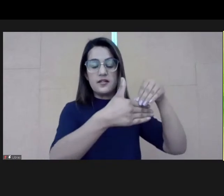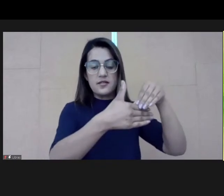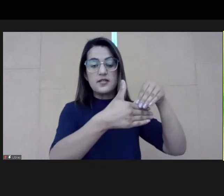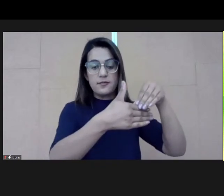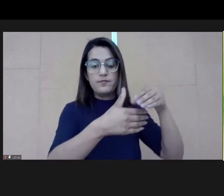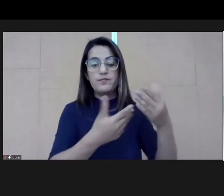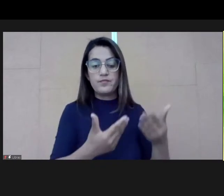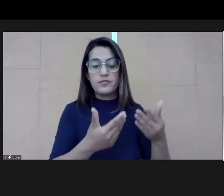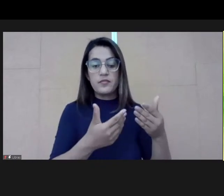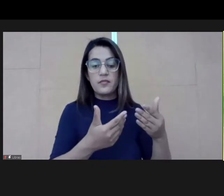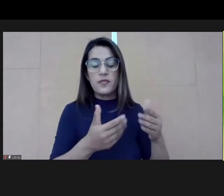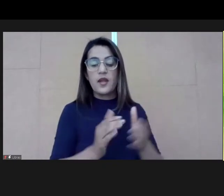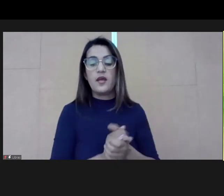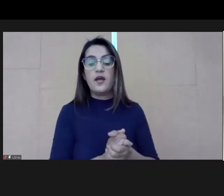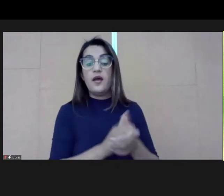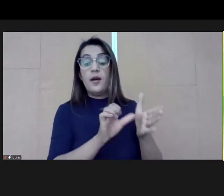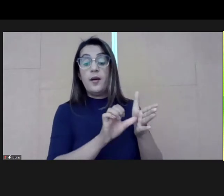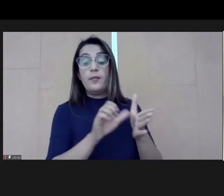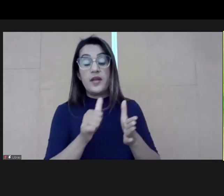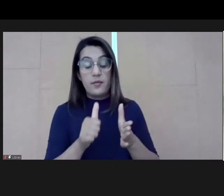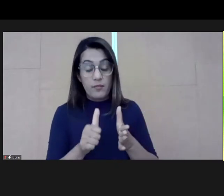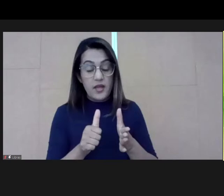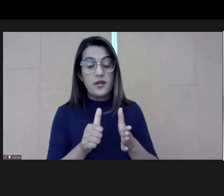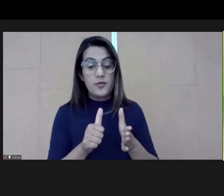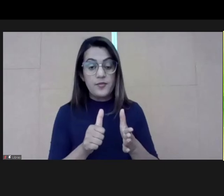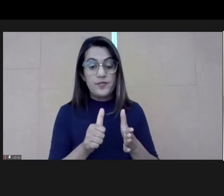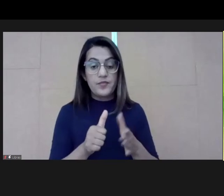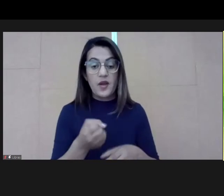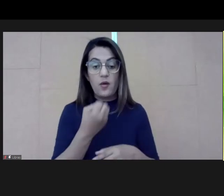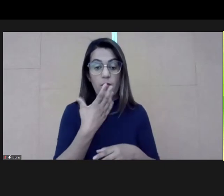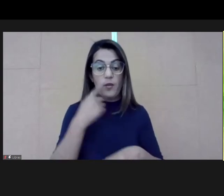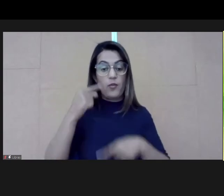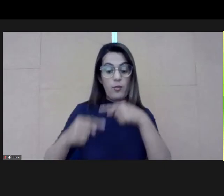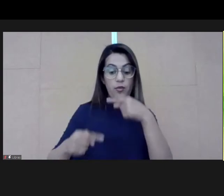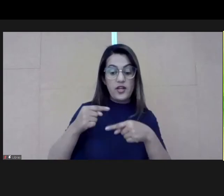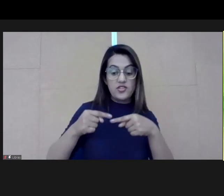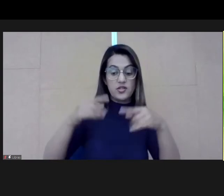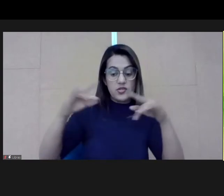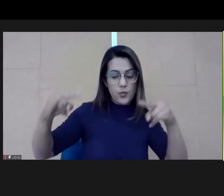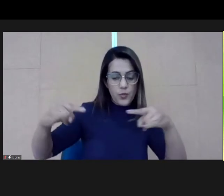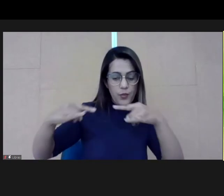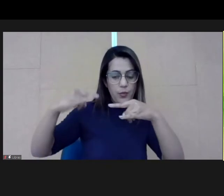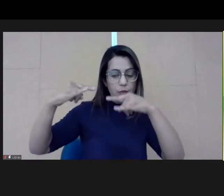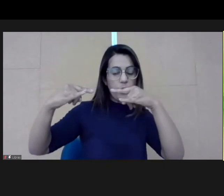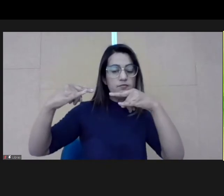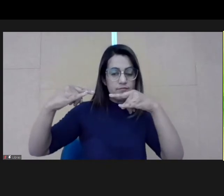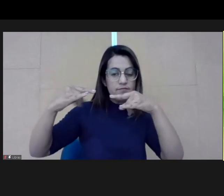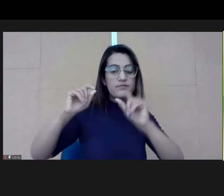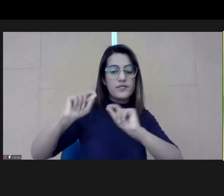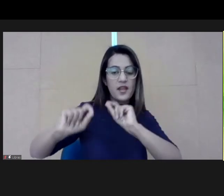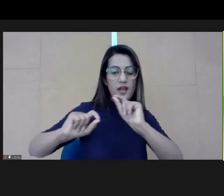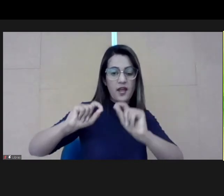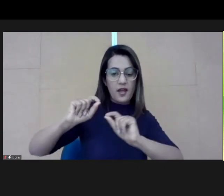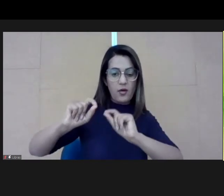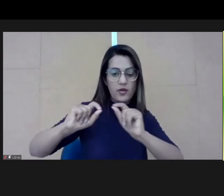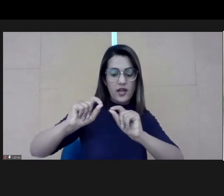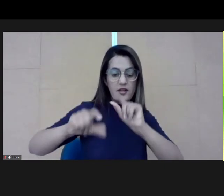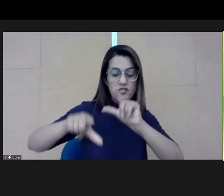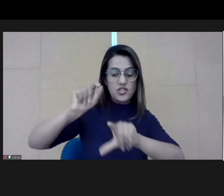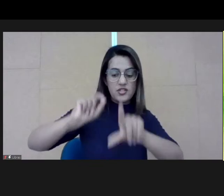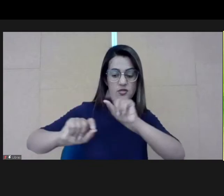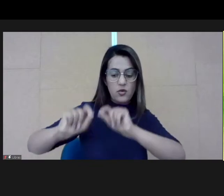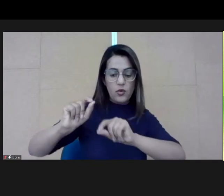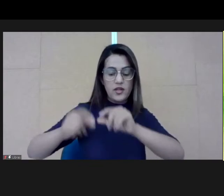improve leadership policies? Well, a good policy